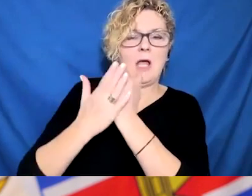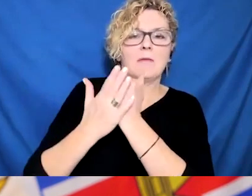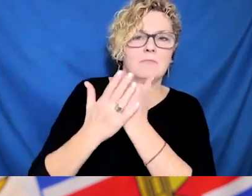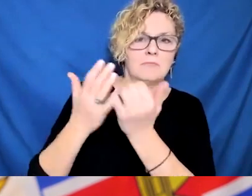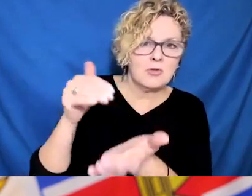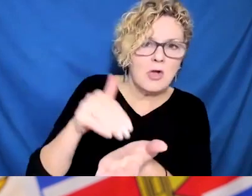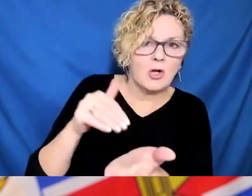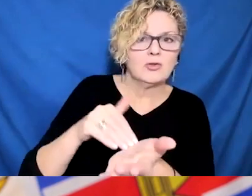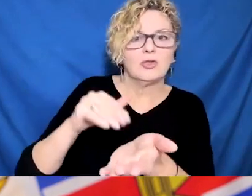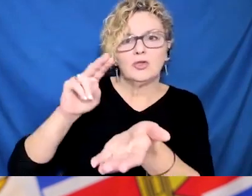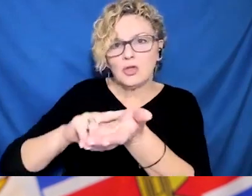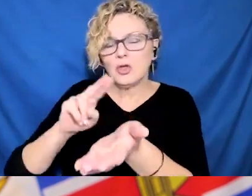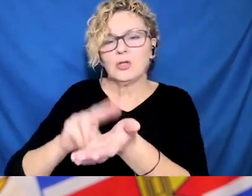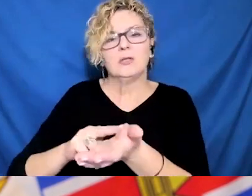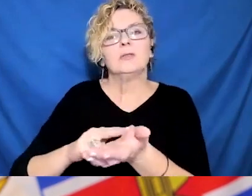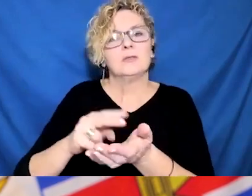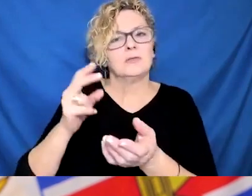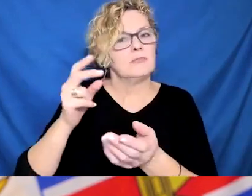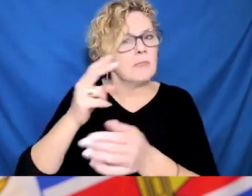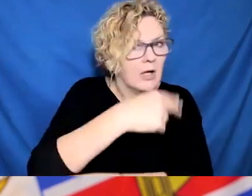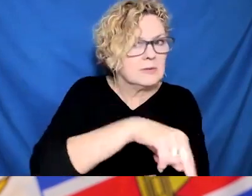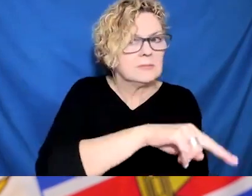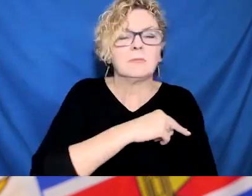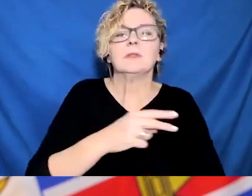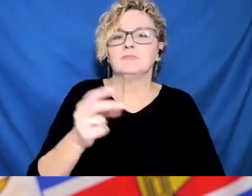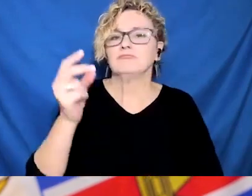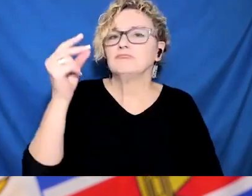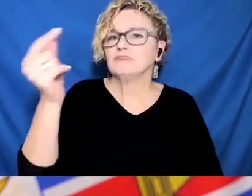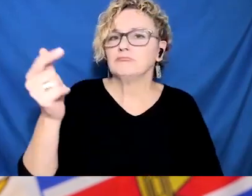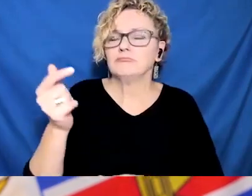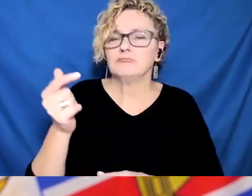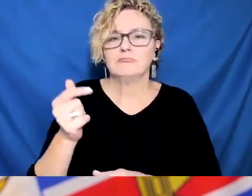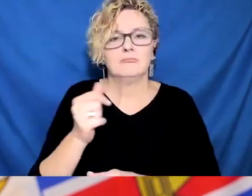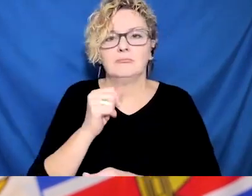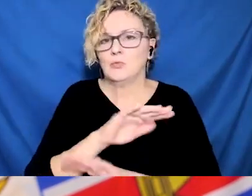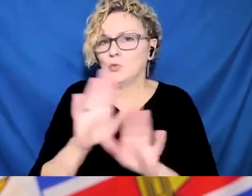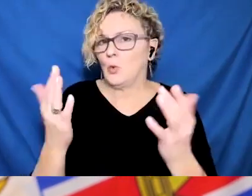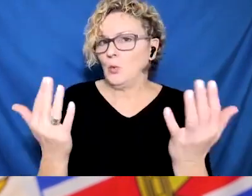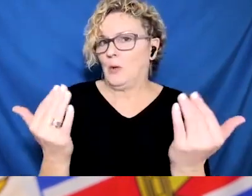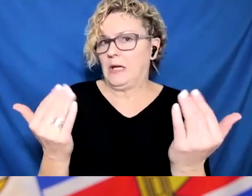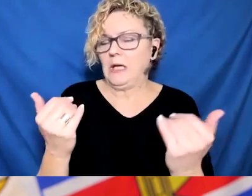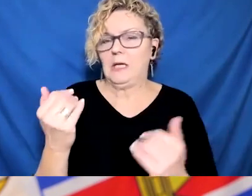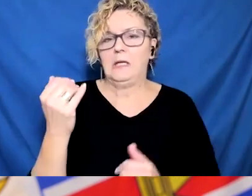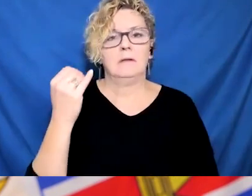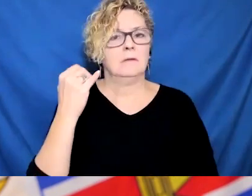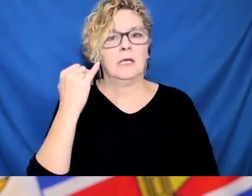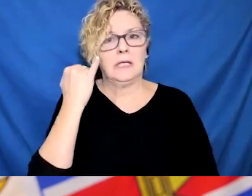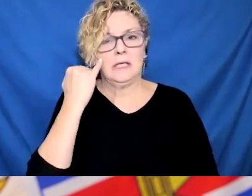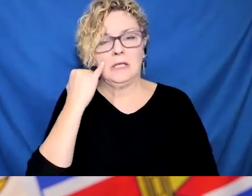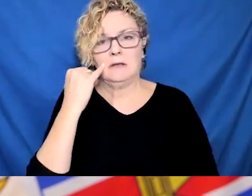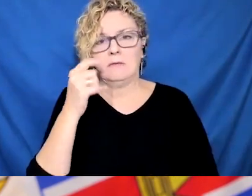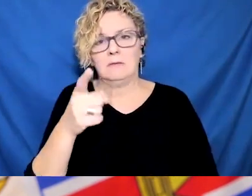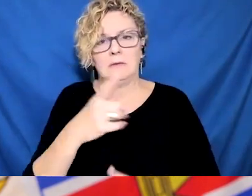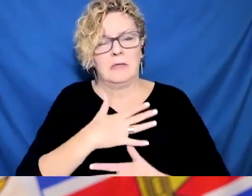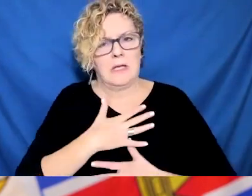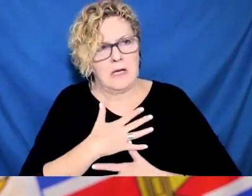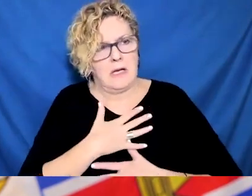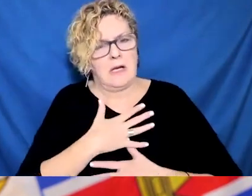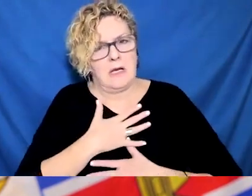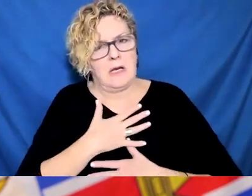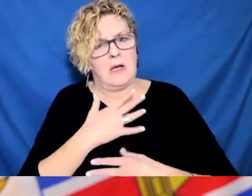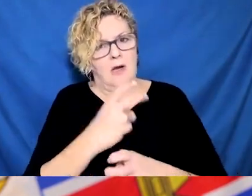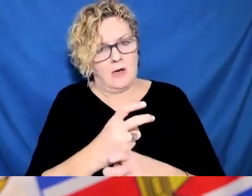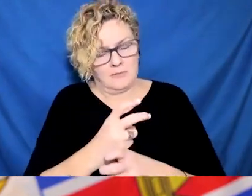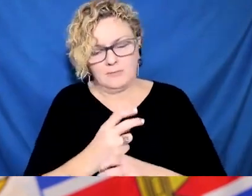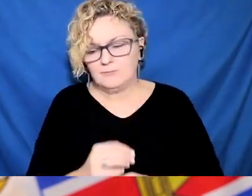Vaccinating all of those who are eligible around children is a much more effective intervention than isolating children. So we have